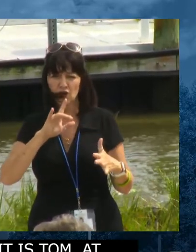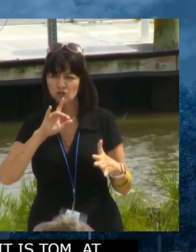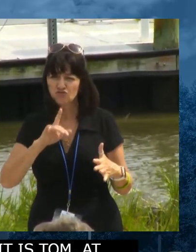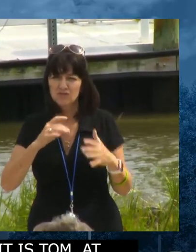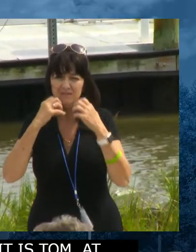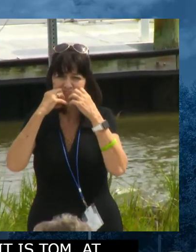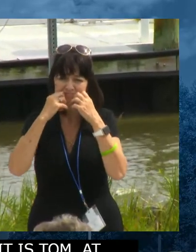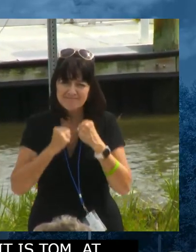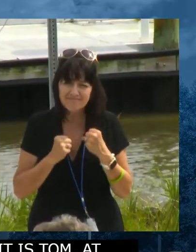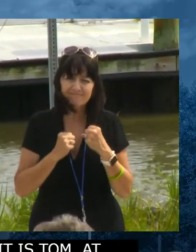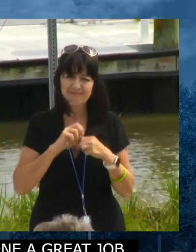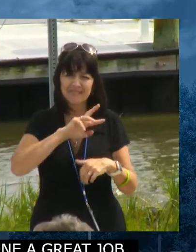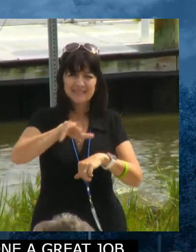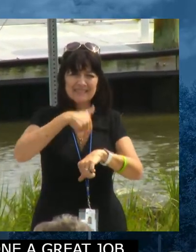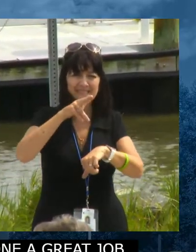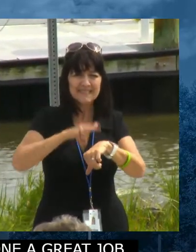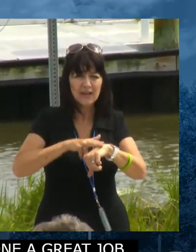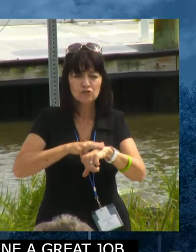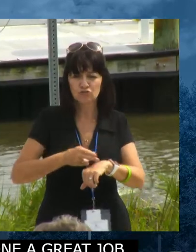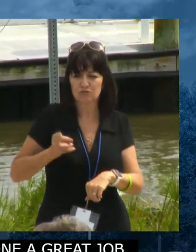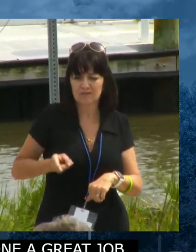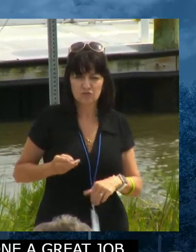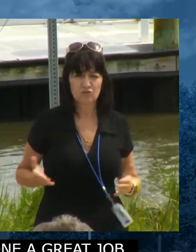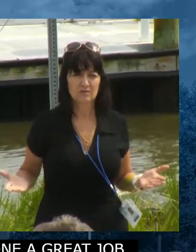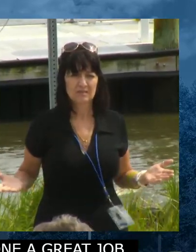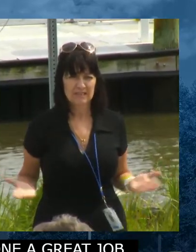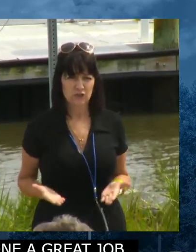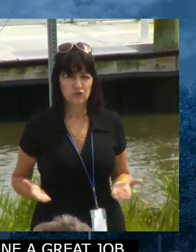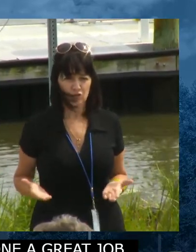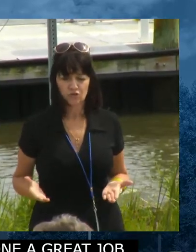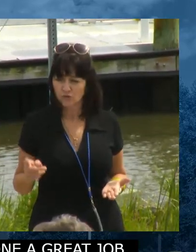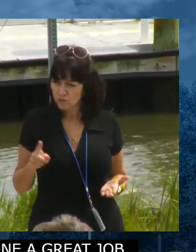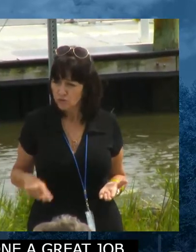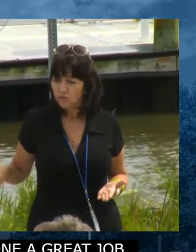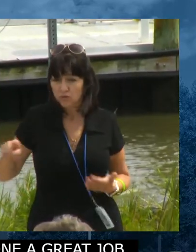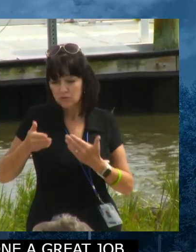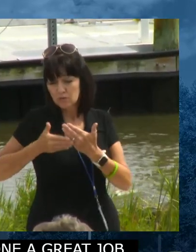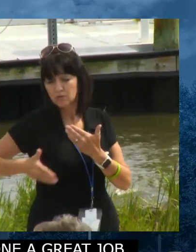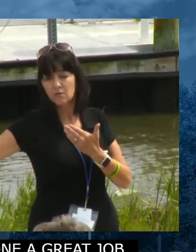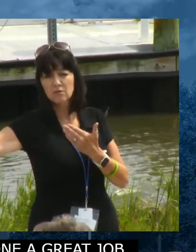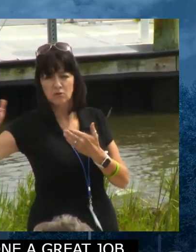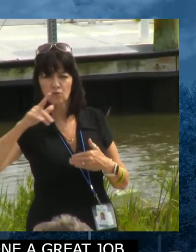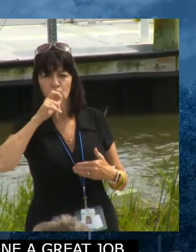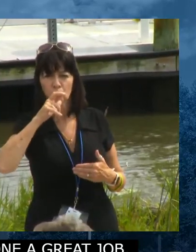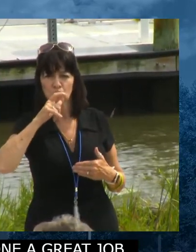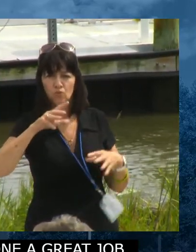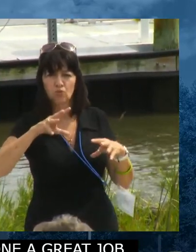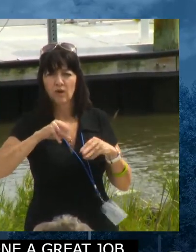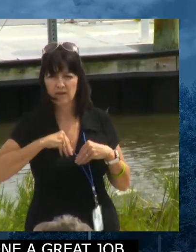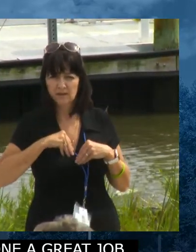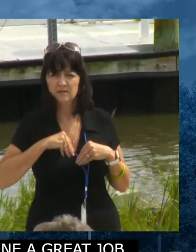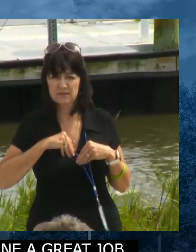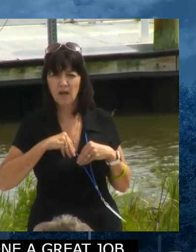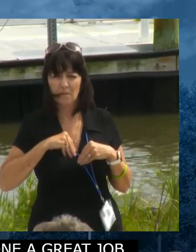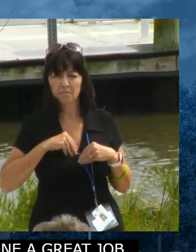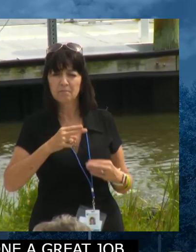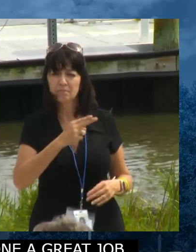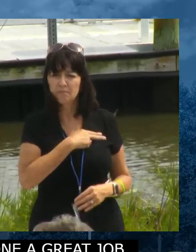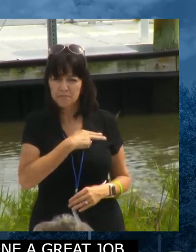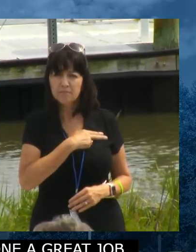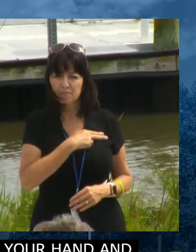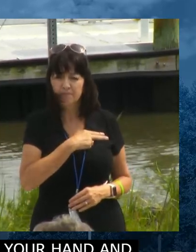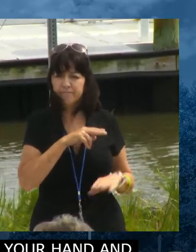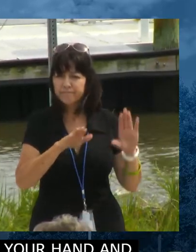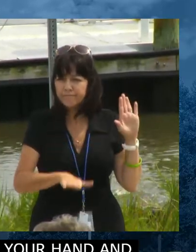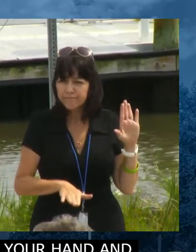for what? And for those of us who take the same oath, for future generations of Delawareans. For future generations of